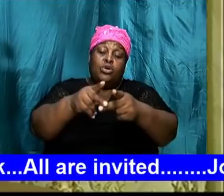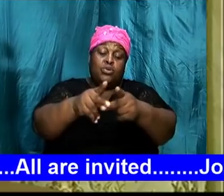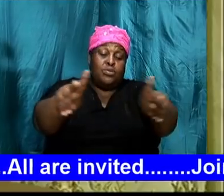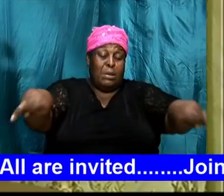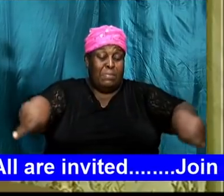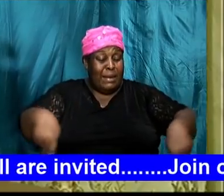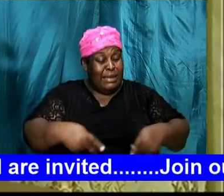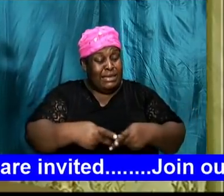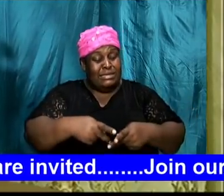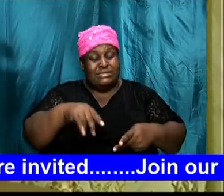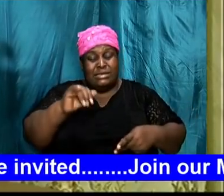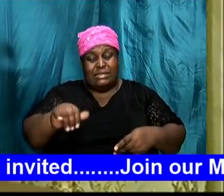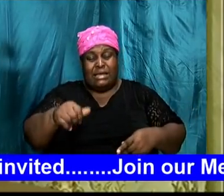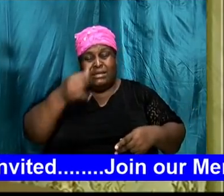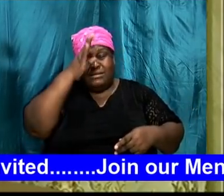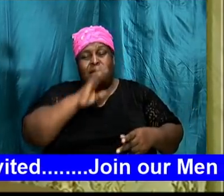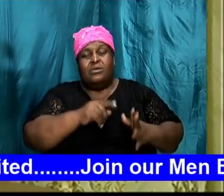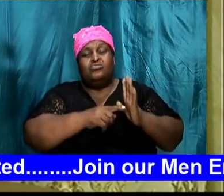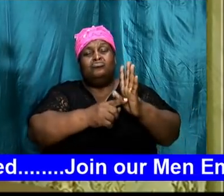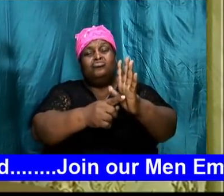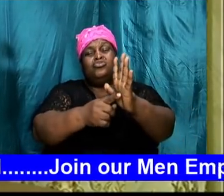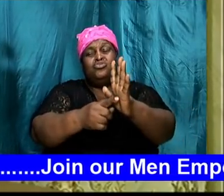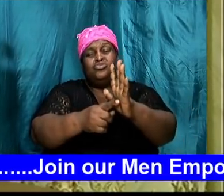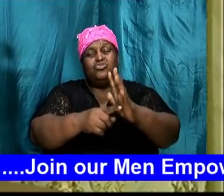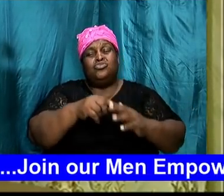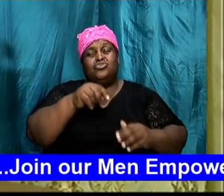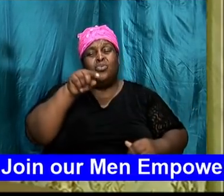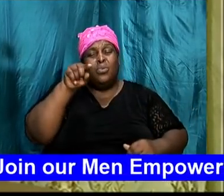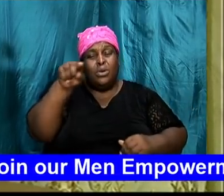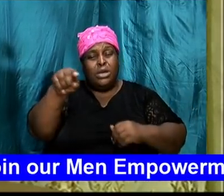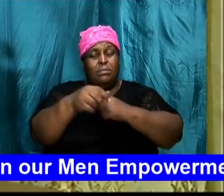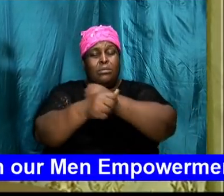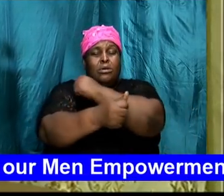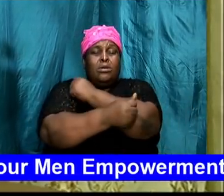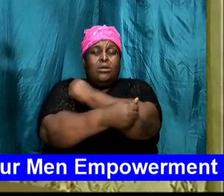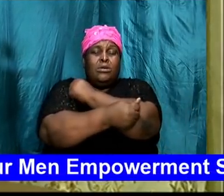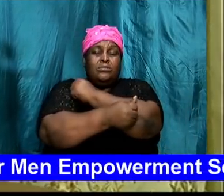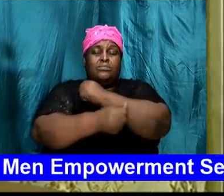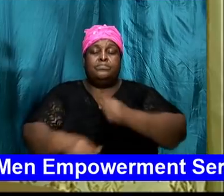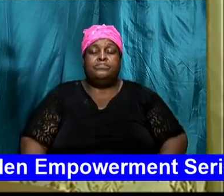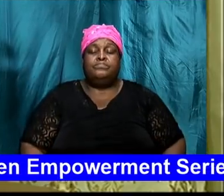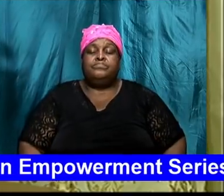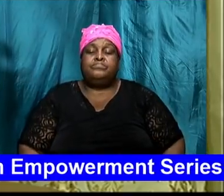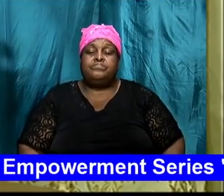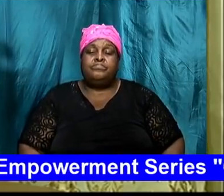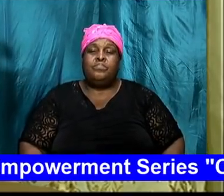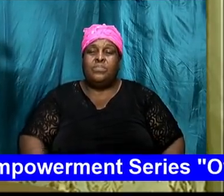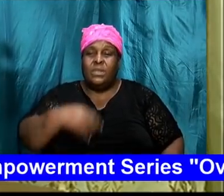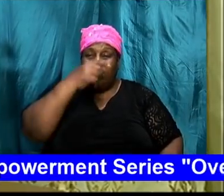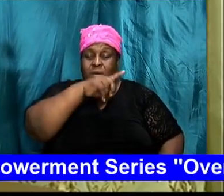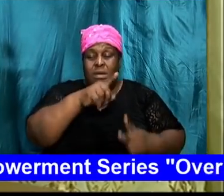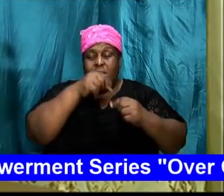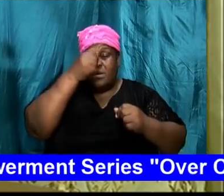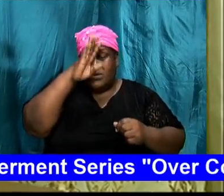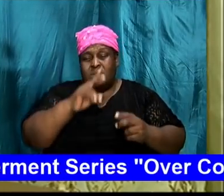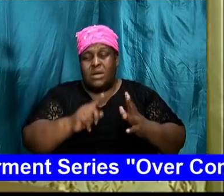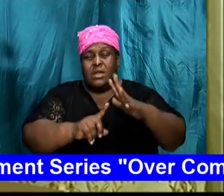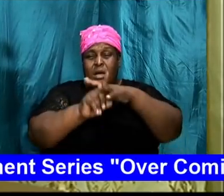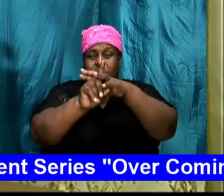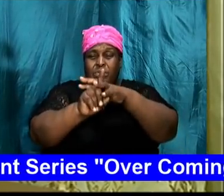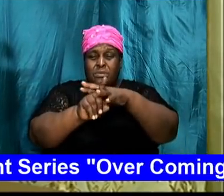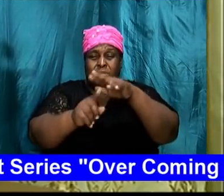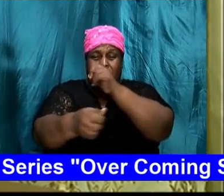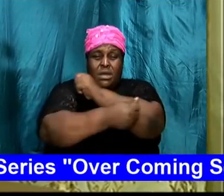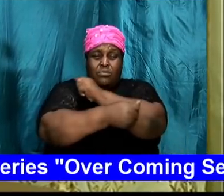that He would show him. In Genesis 15, 2-6, when God appeared unto Abraham in a